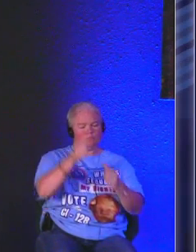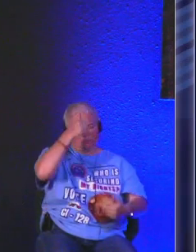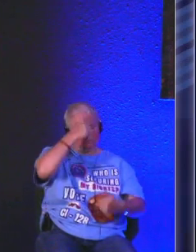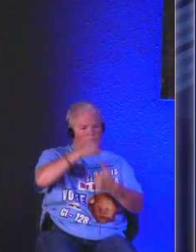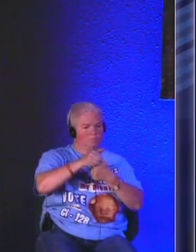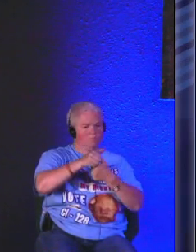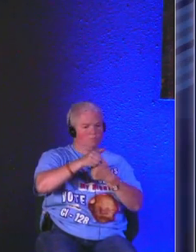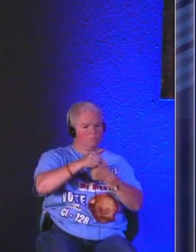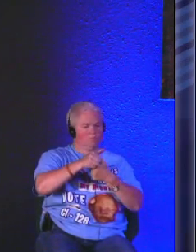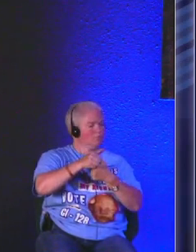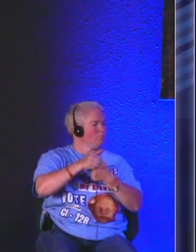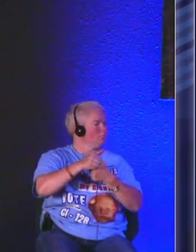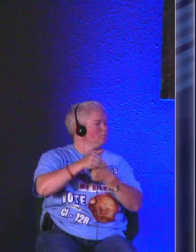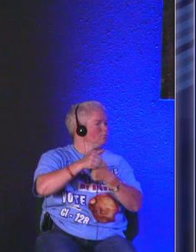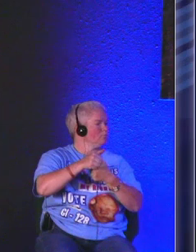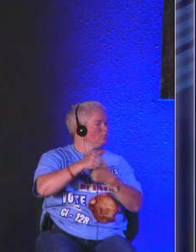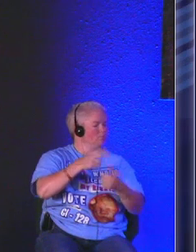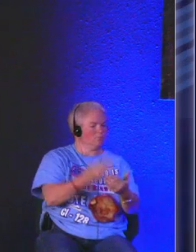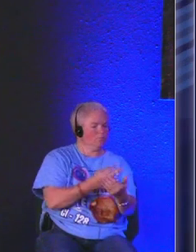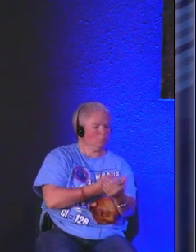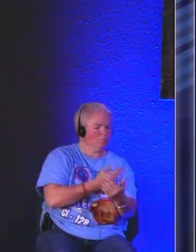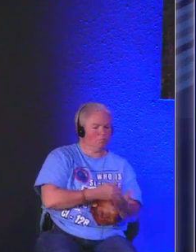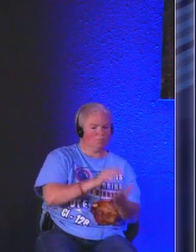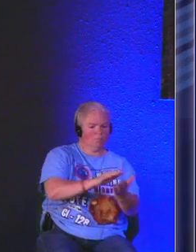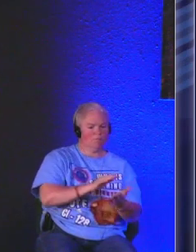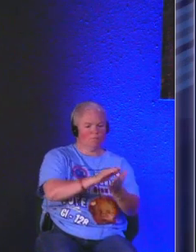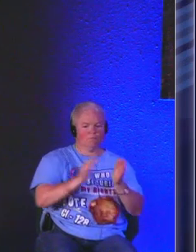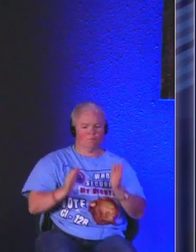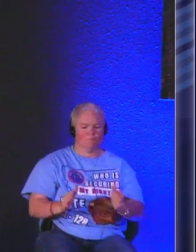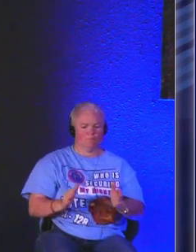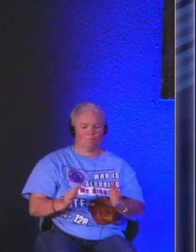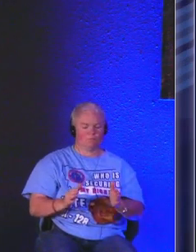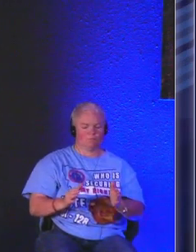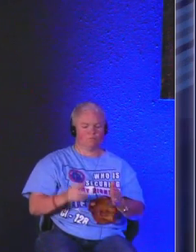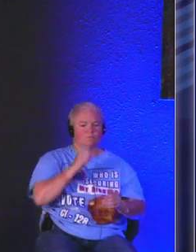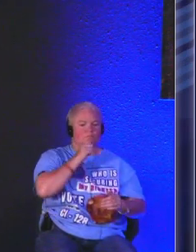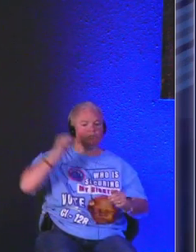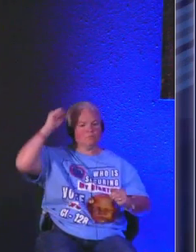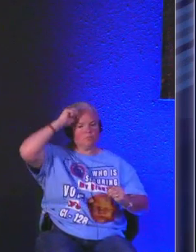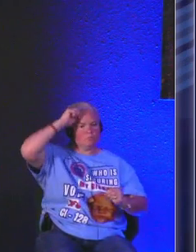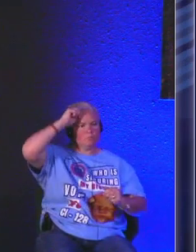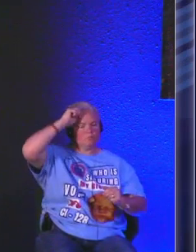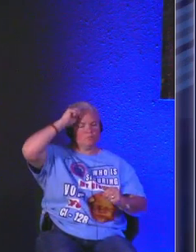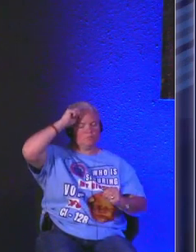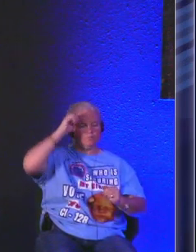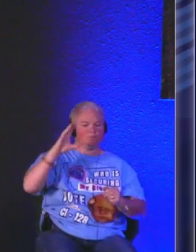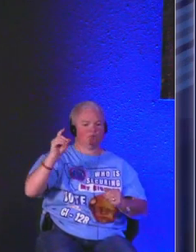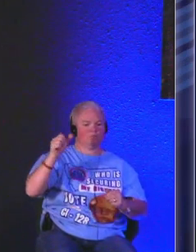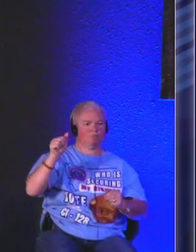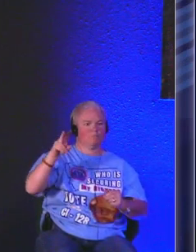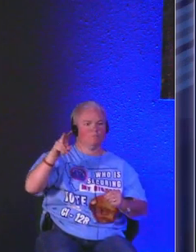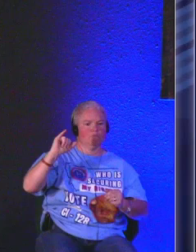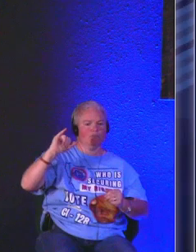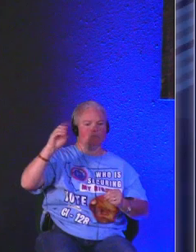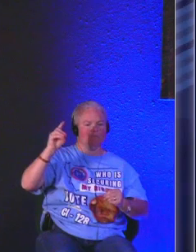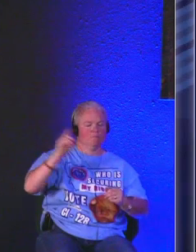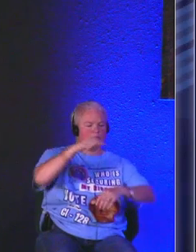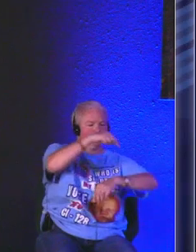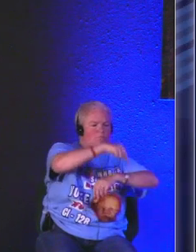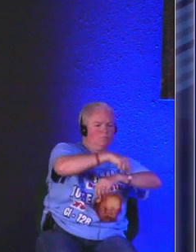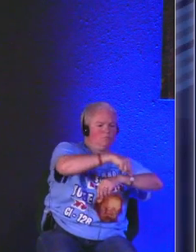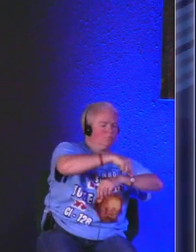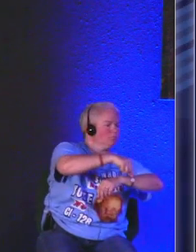that he spent as a shepherd in his youth and now David recalls those